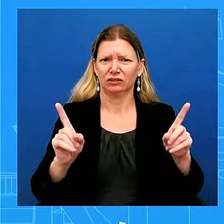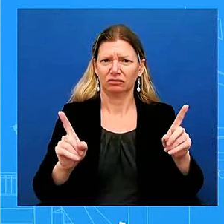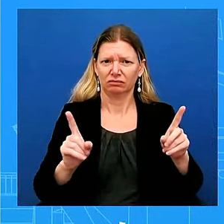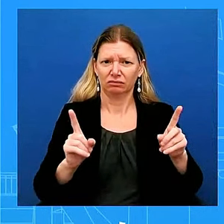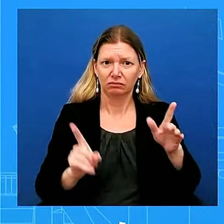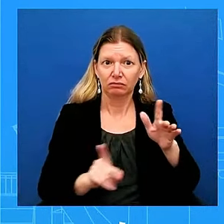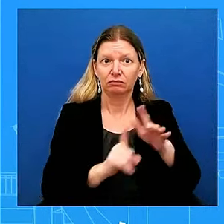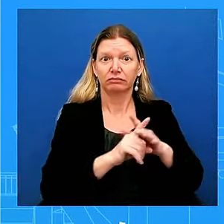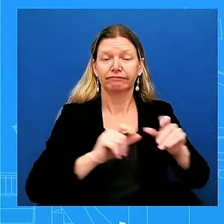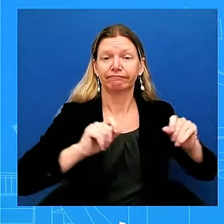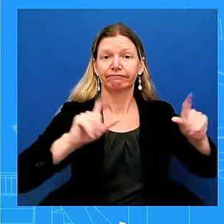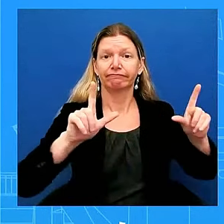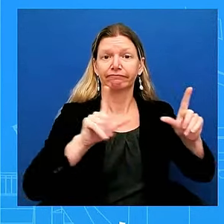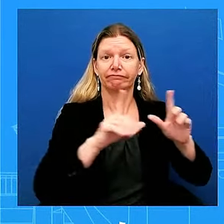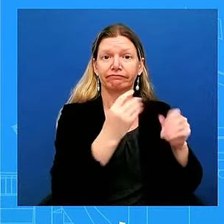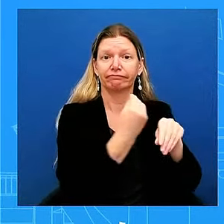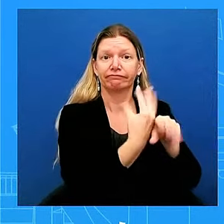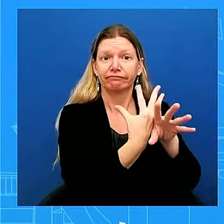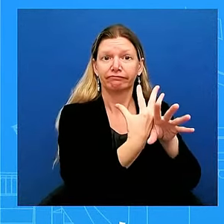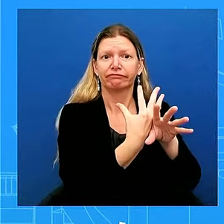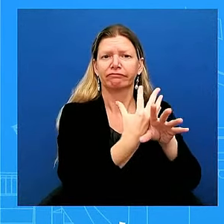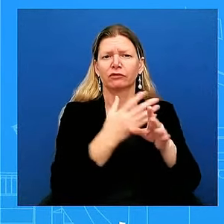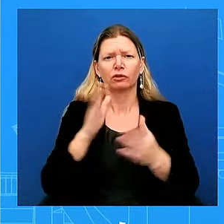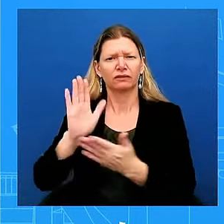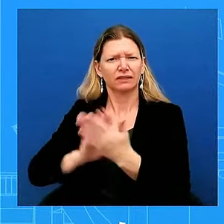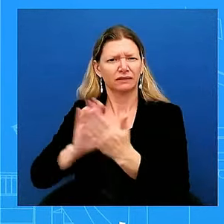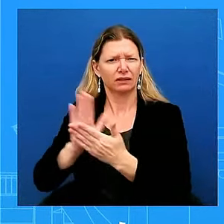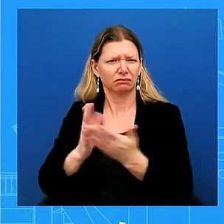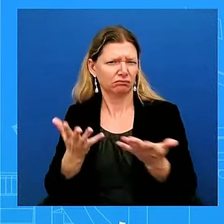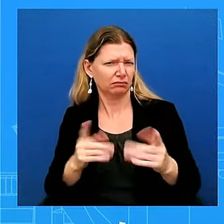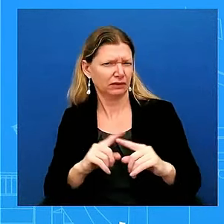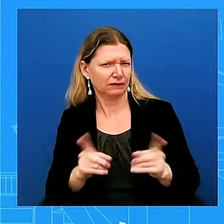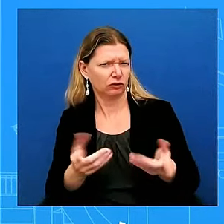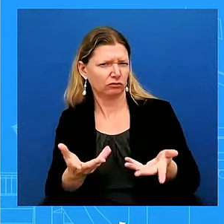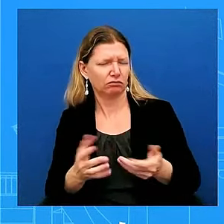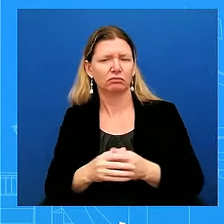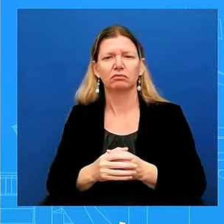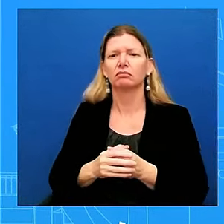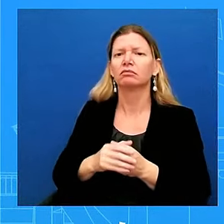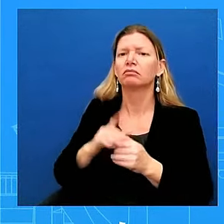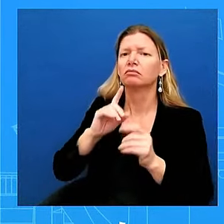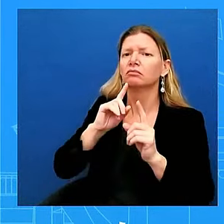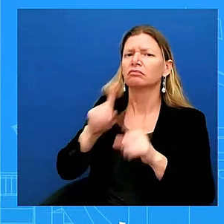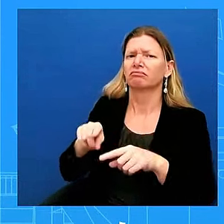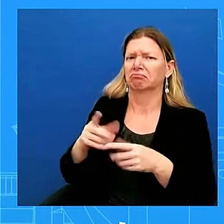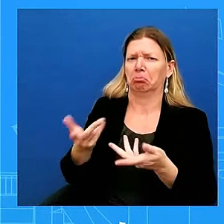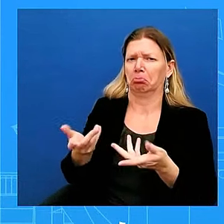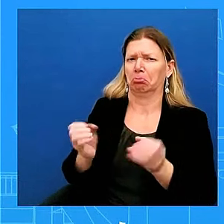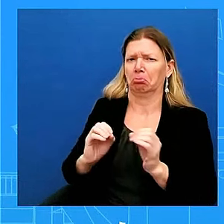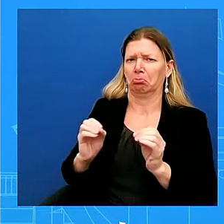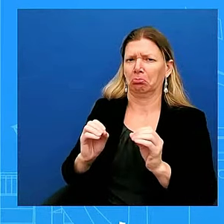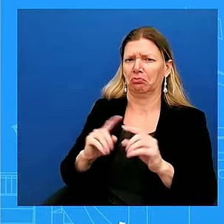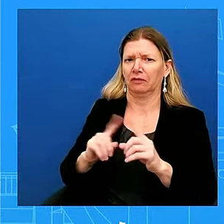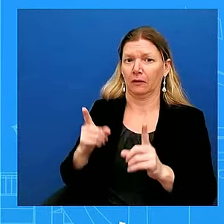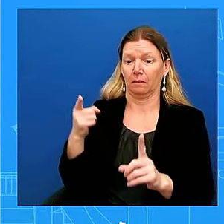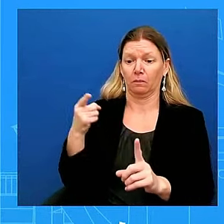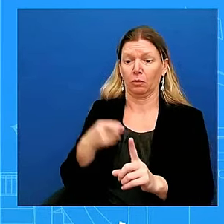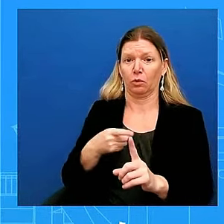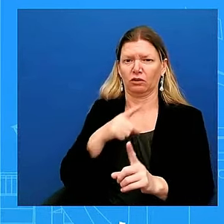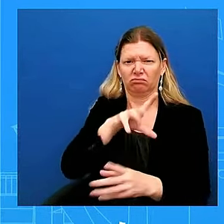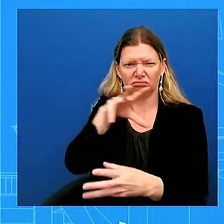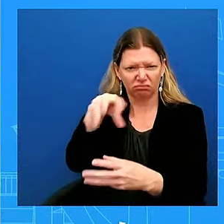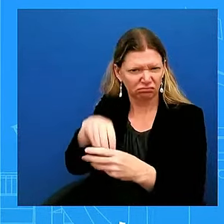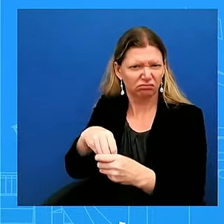there's a difference. The point is she's in the room. She's side by side with the President. She's getting an update from the national